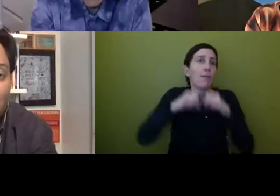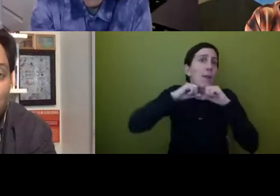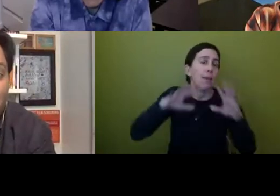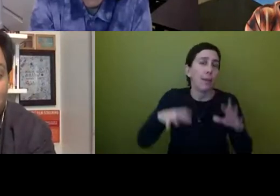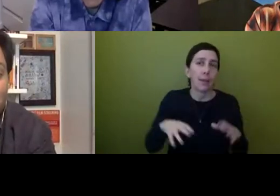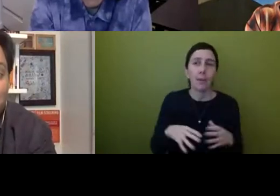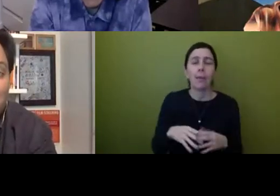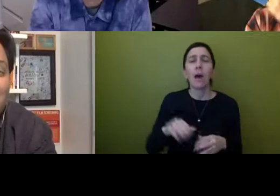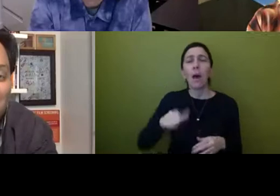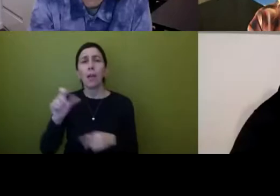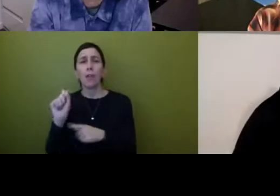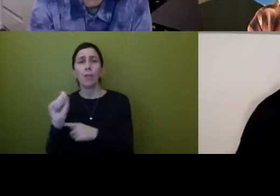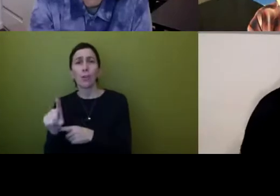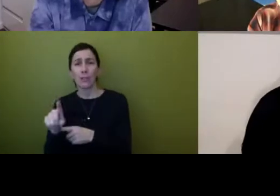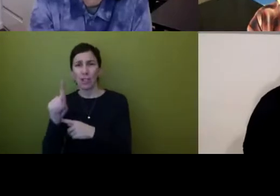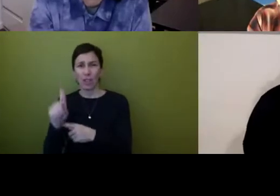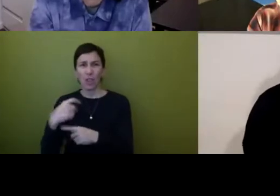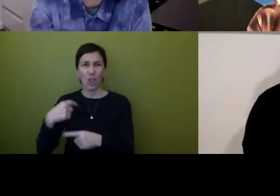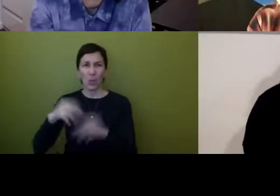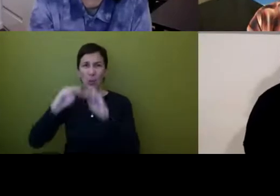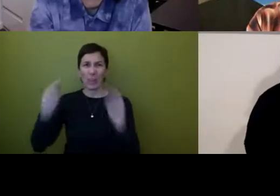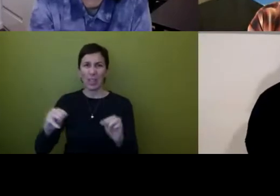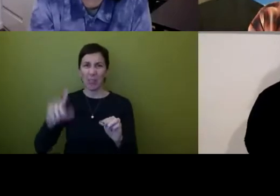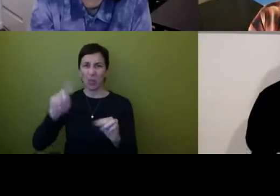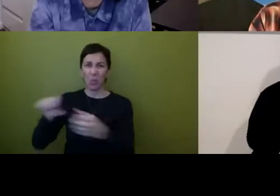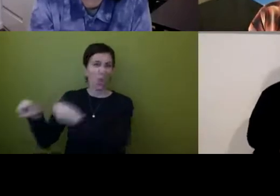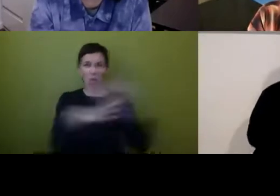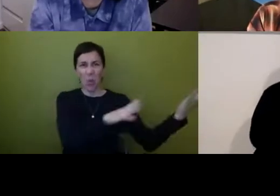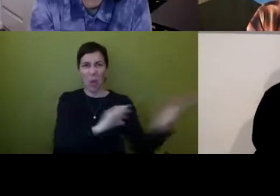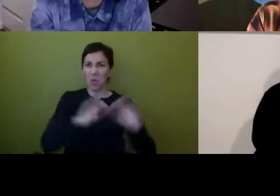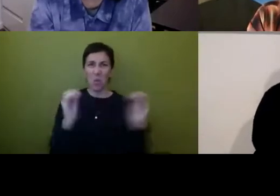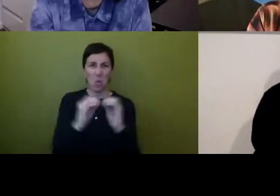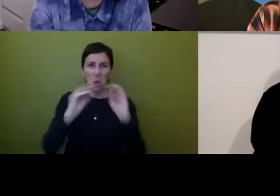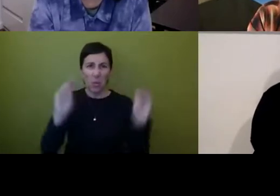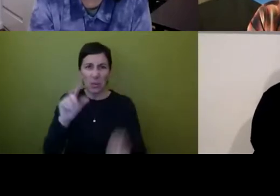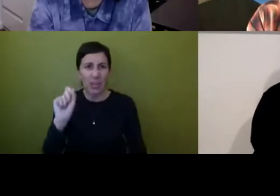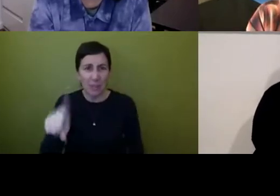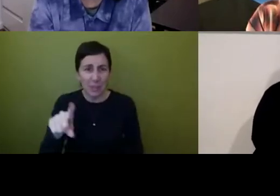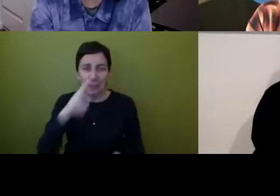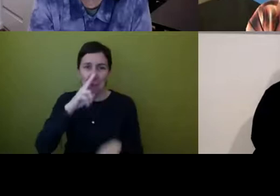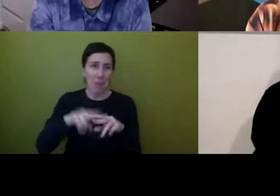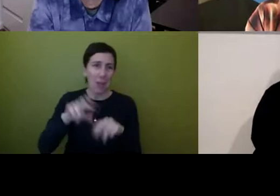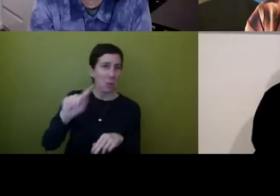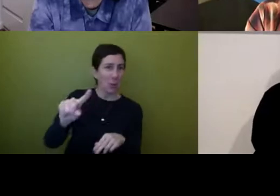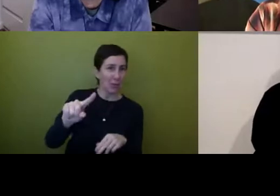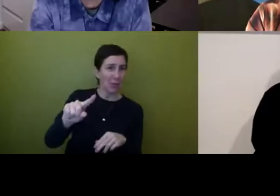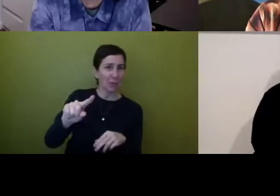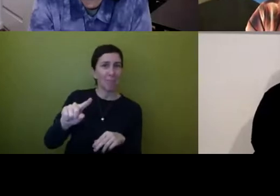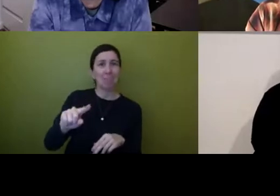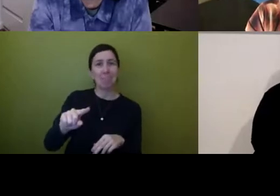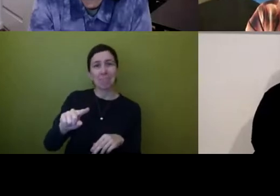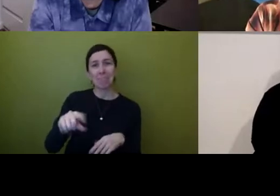was like should we get rid of museums which is always a fun question and and definitely like